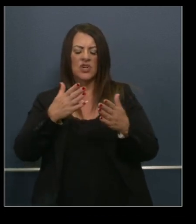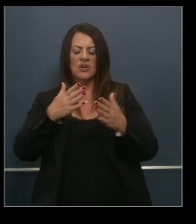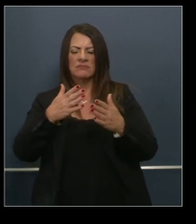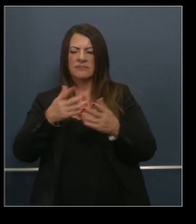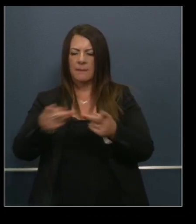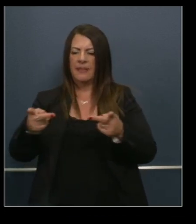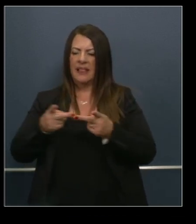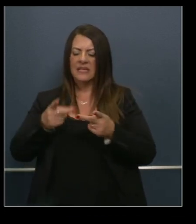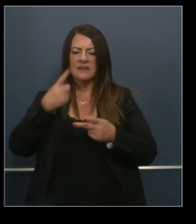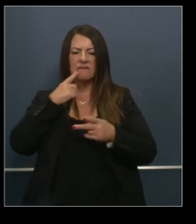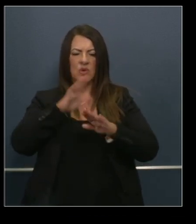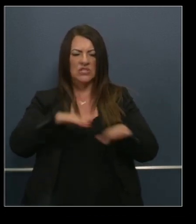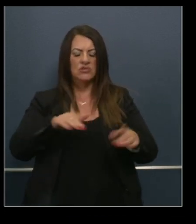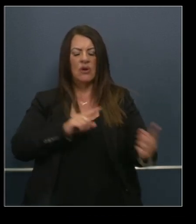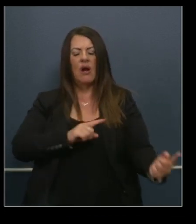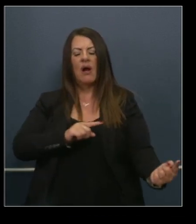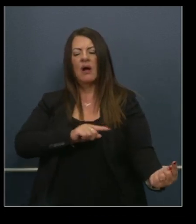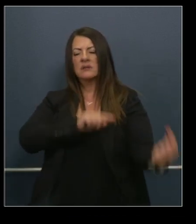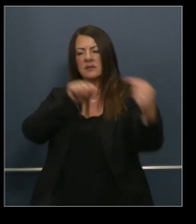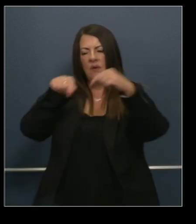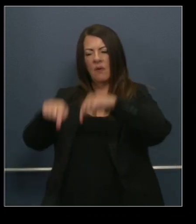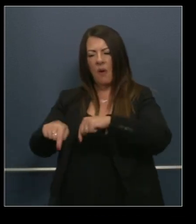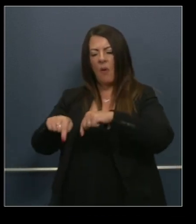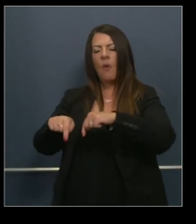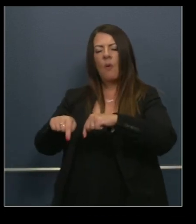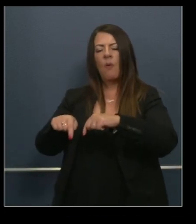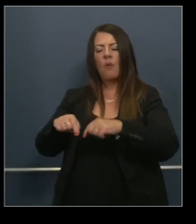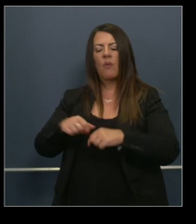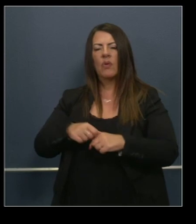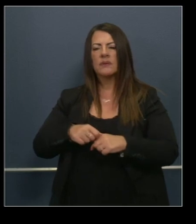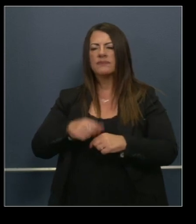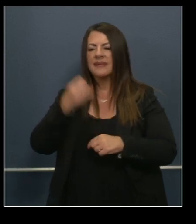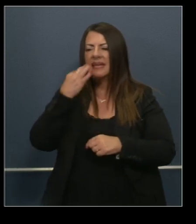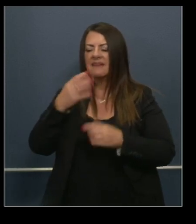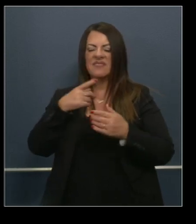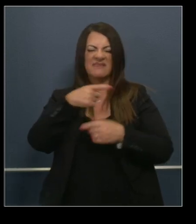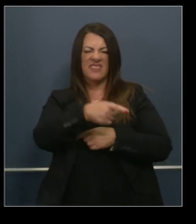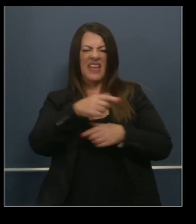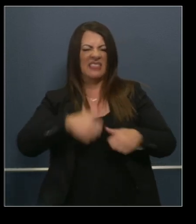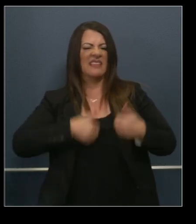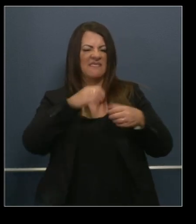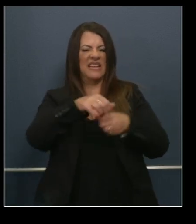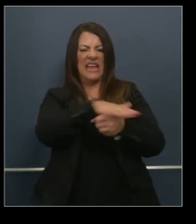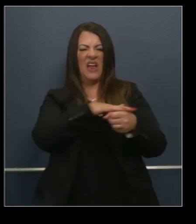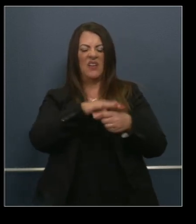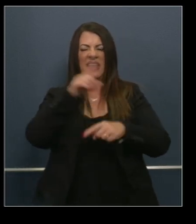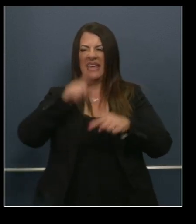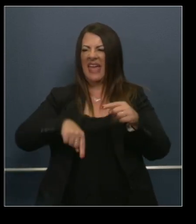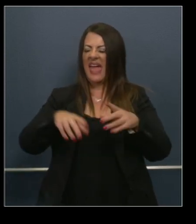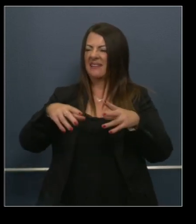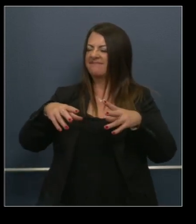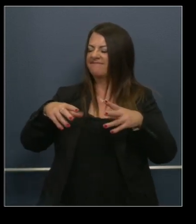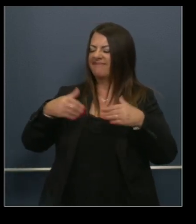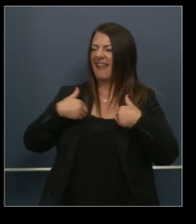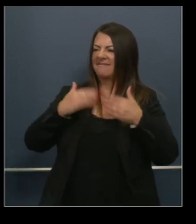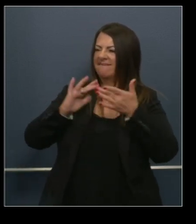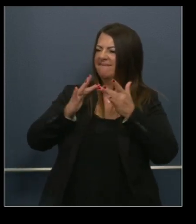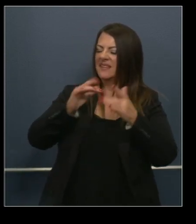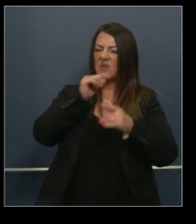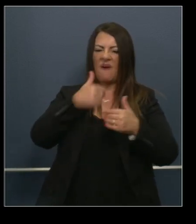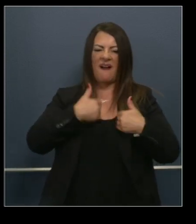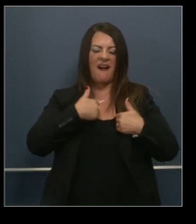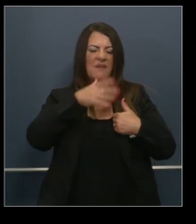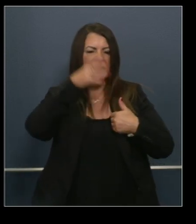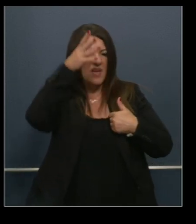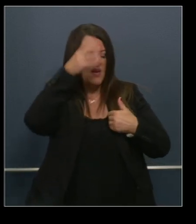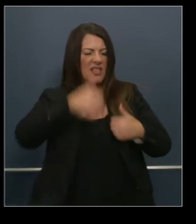for distance learning if they're in a place that cannot receive internet or whether there's not a parent at home